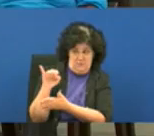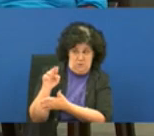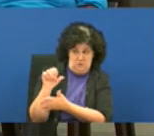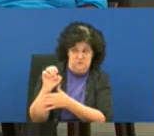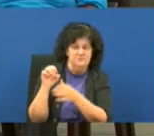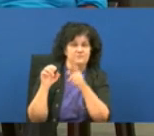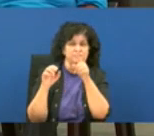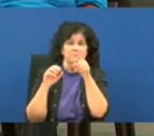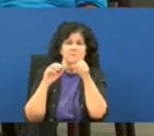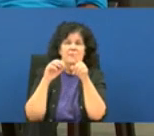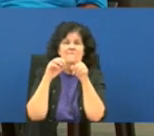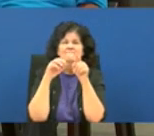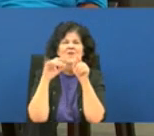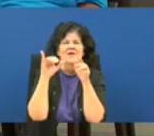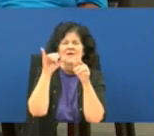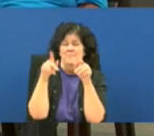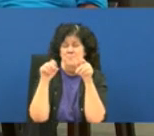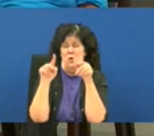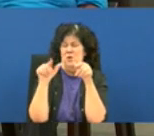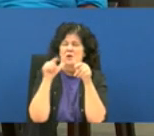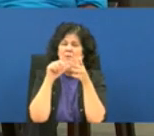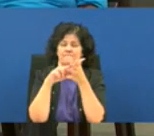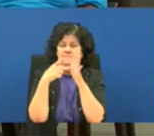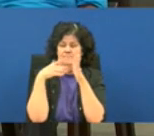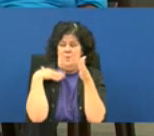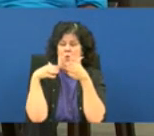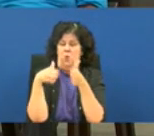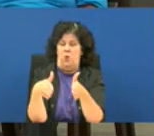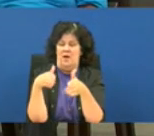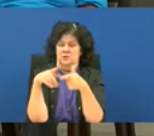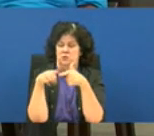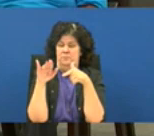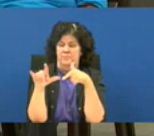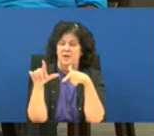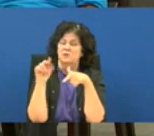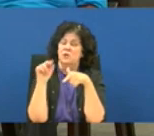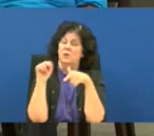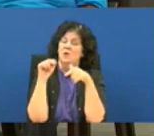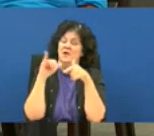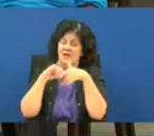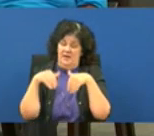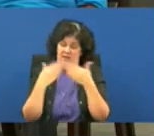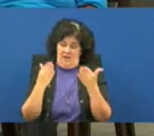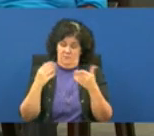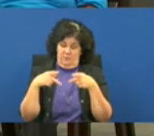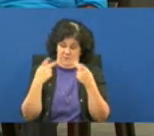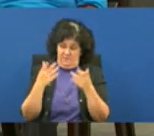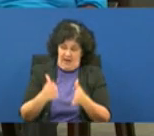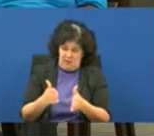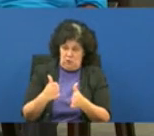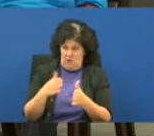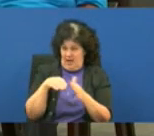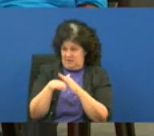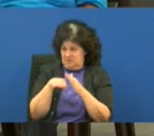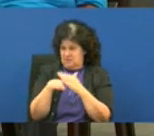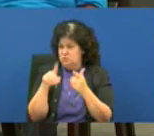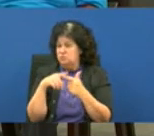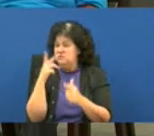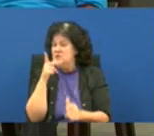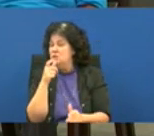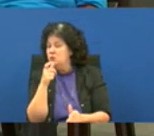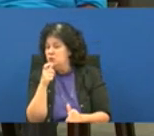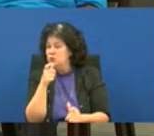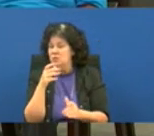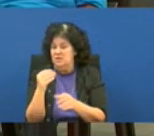is not the way to build medicaid the portal gives um the provider access to see who their medicaid provider is and it also